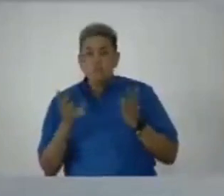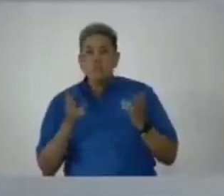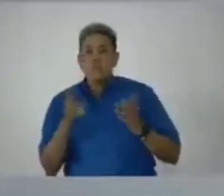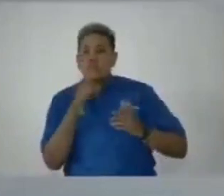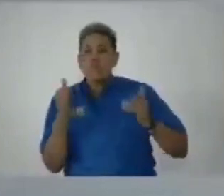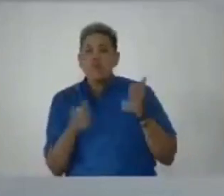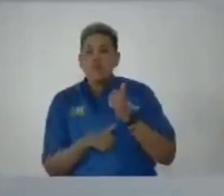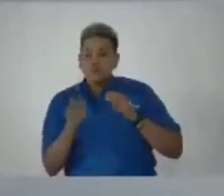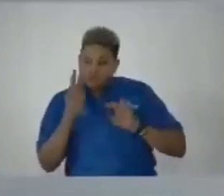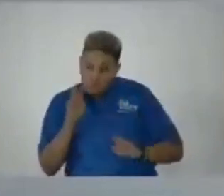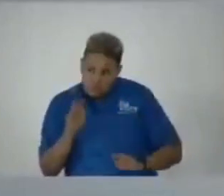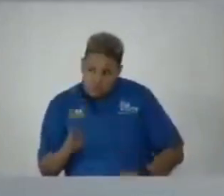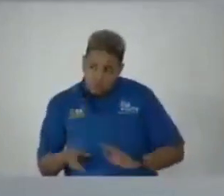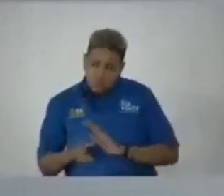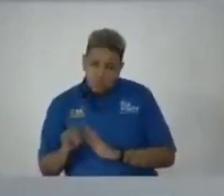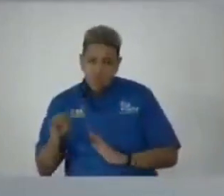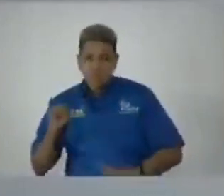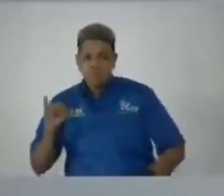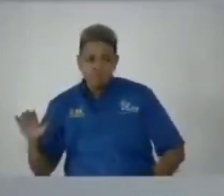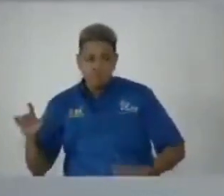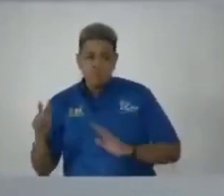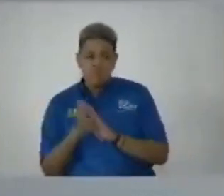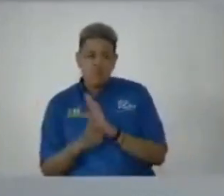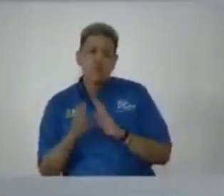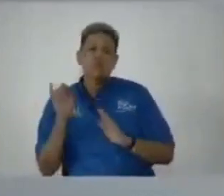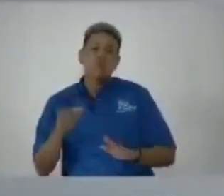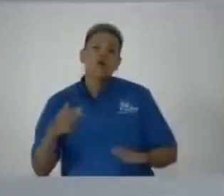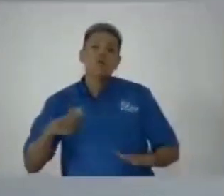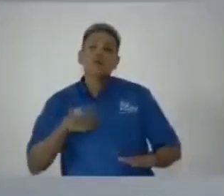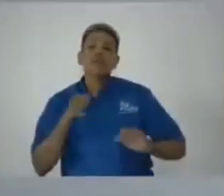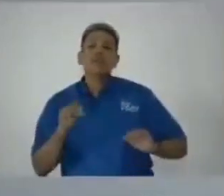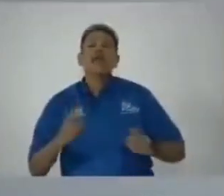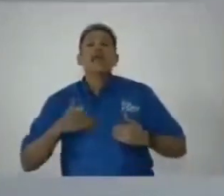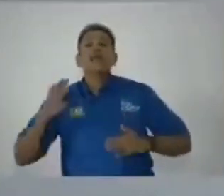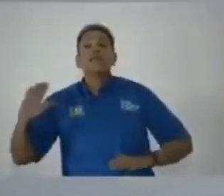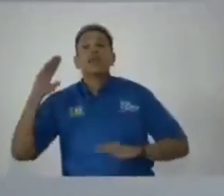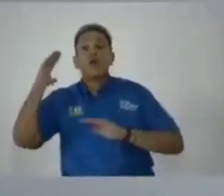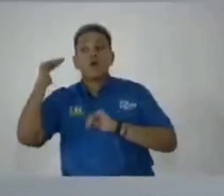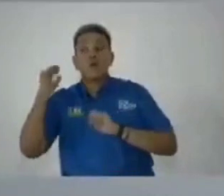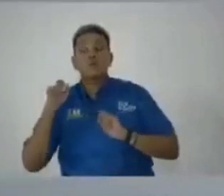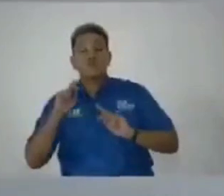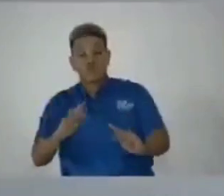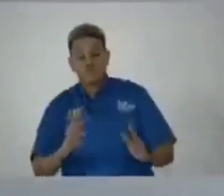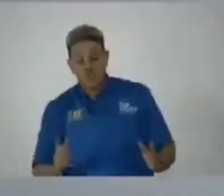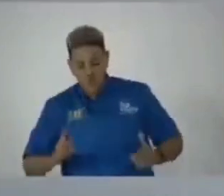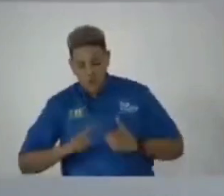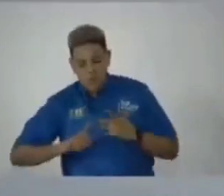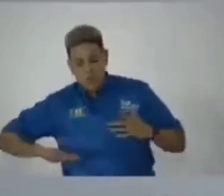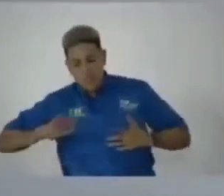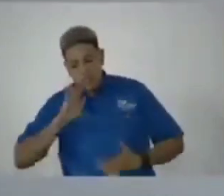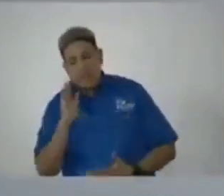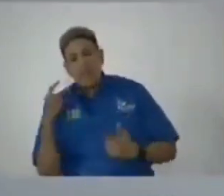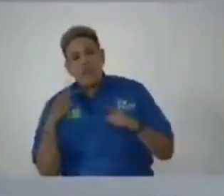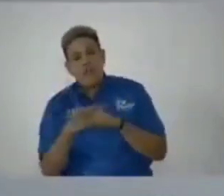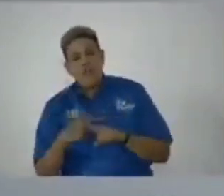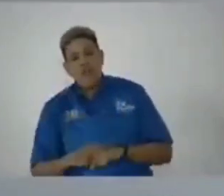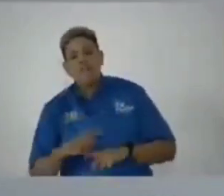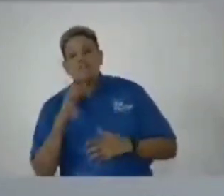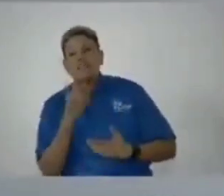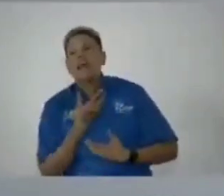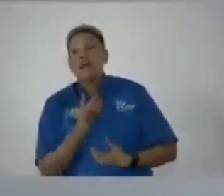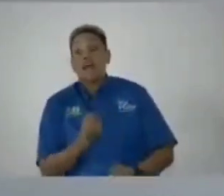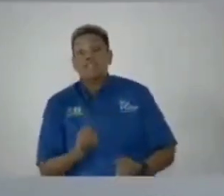fall under the preview of this act so that we may have their hope restored and their confidence gained